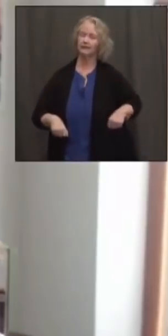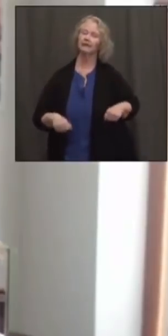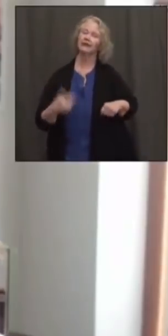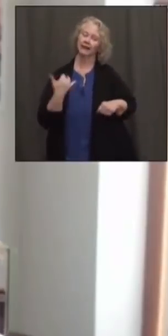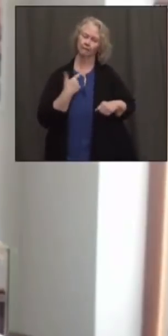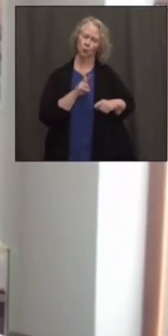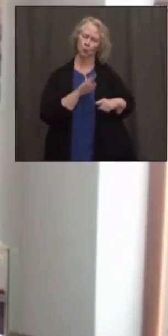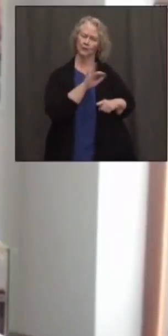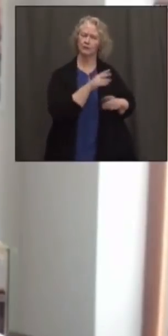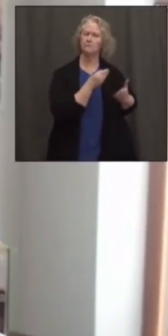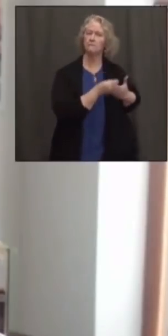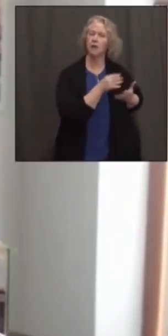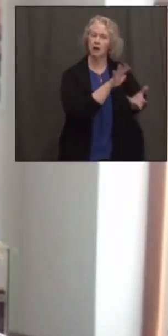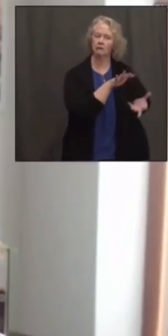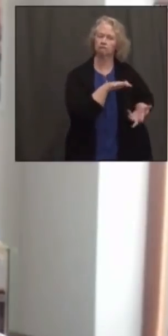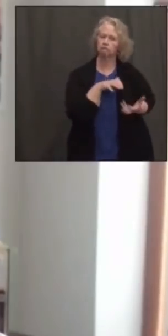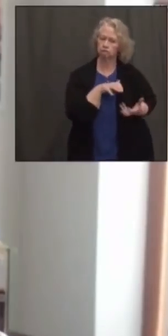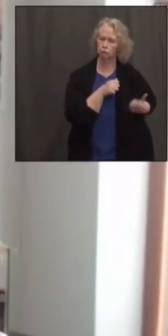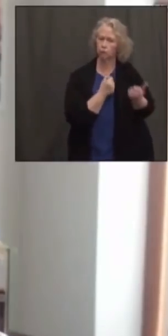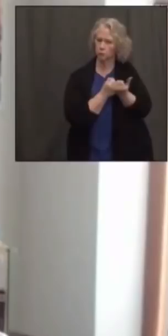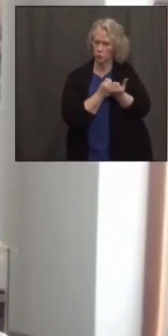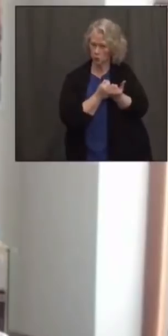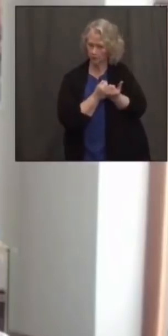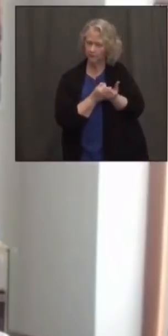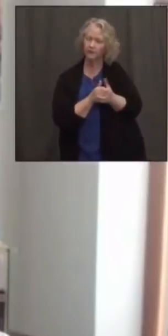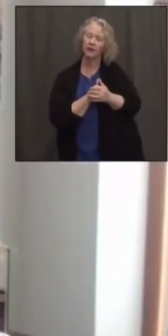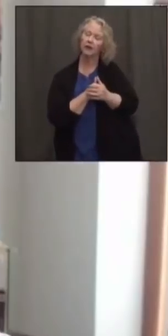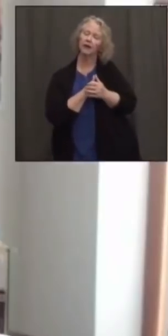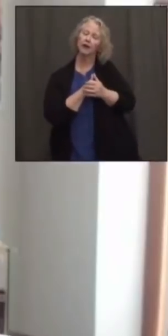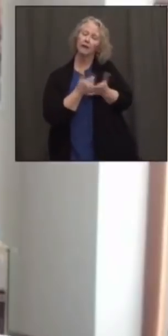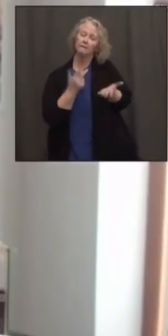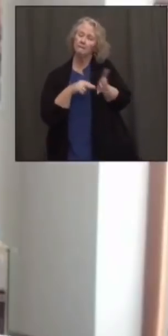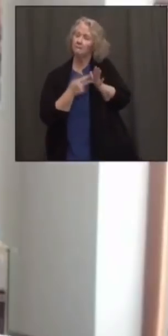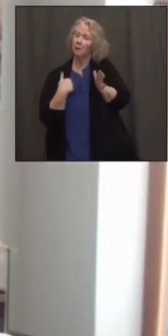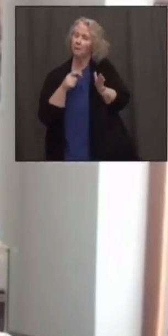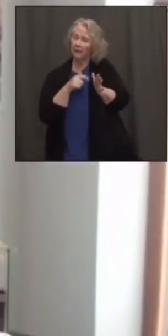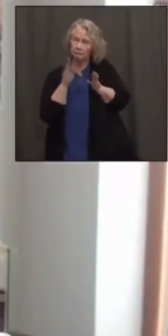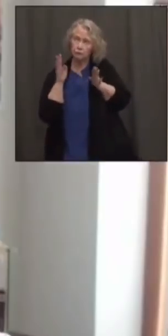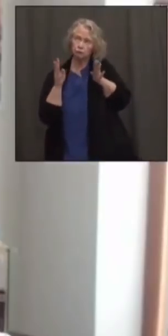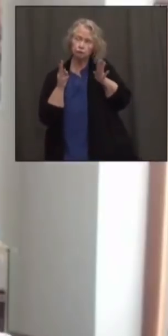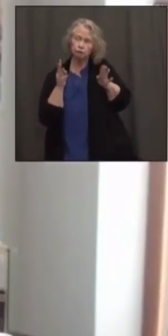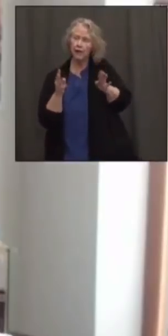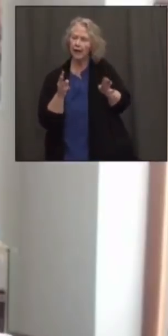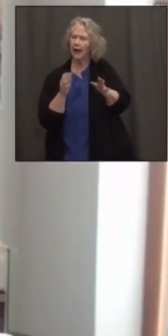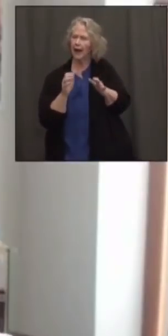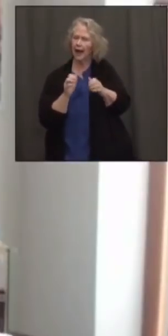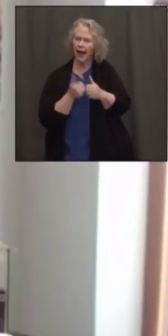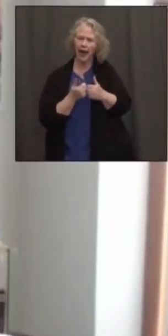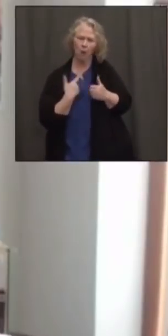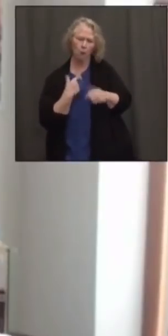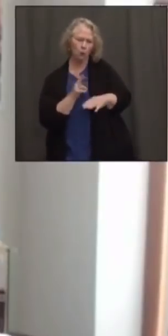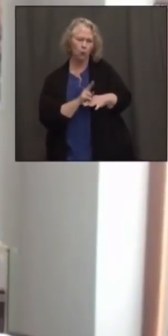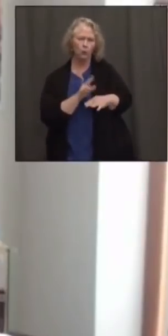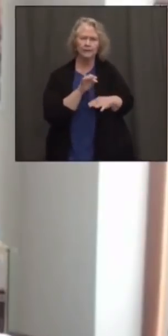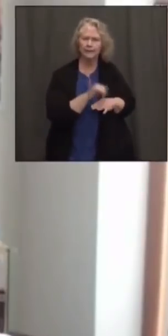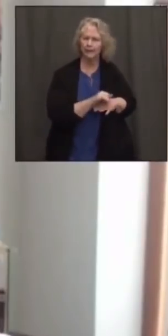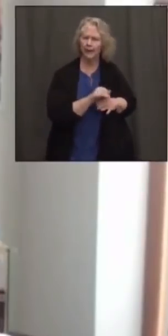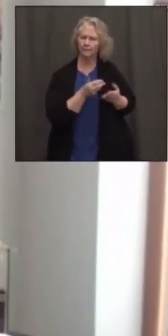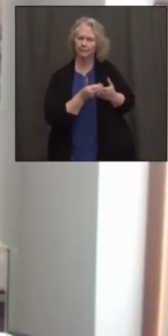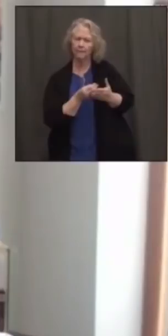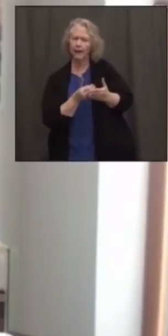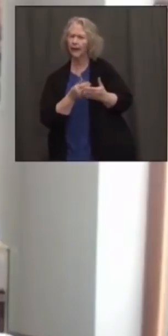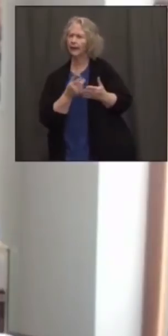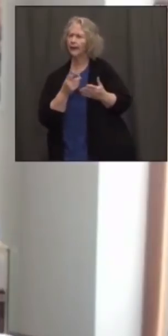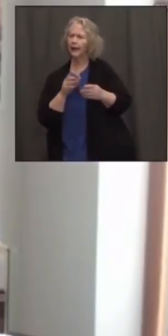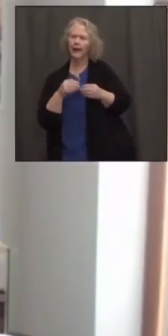these resources that are now going to be available. And it just means being creative in terms of how we go about deploying these services and the resources